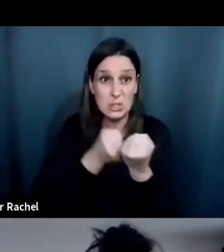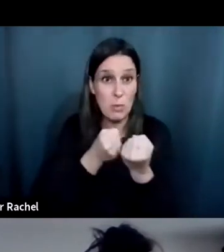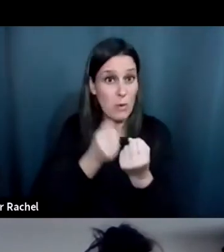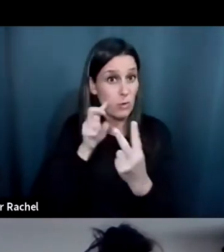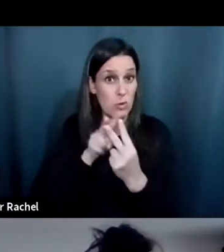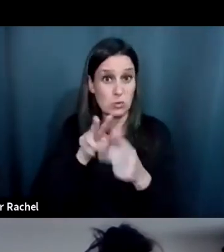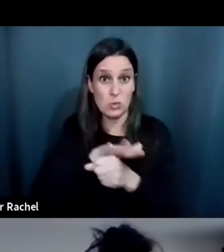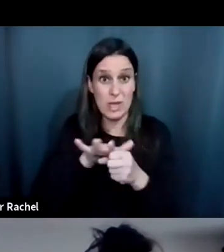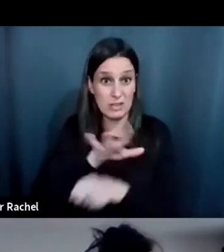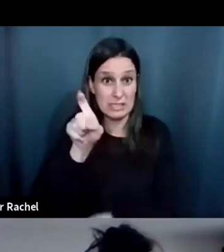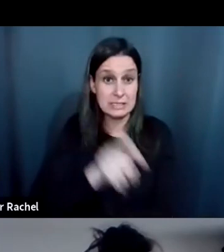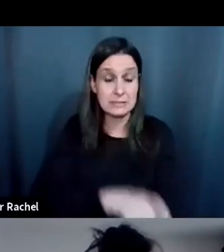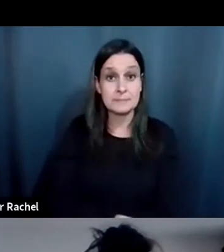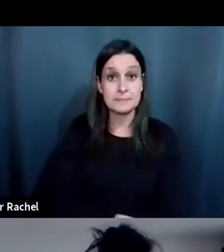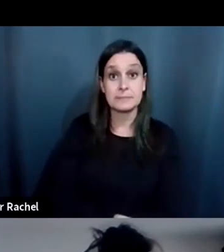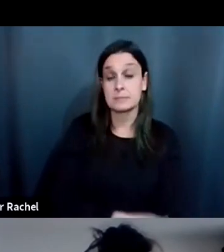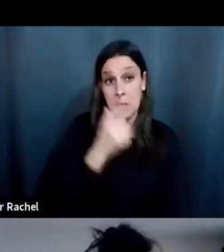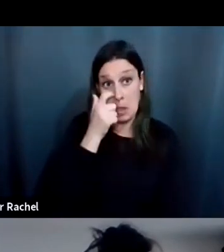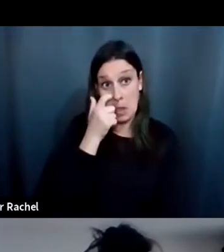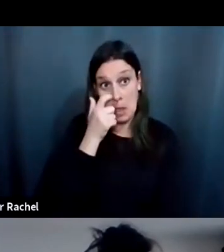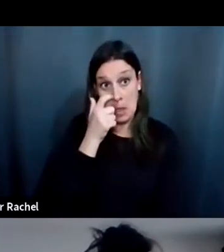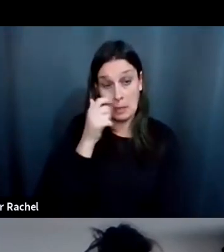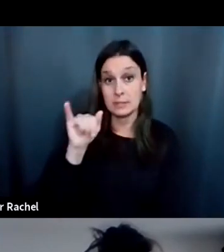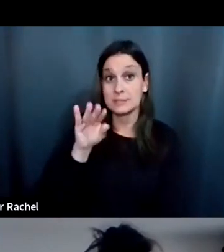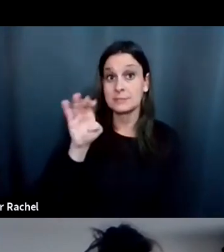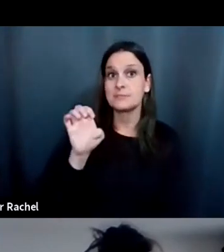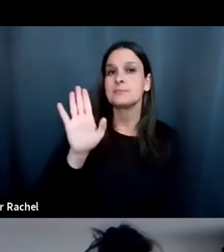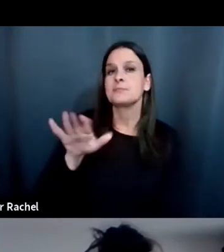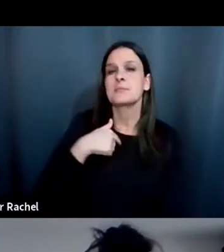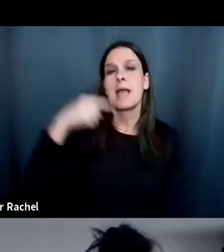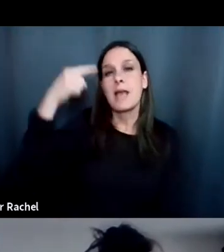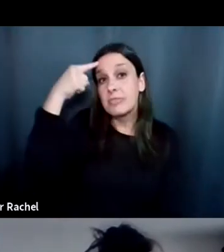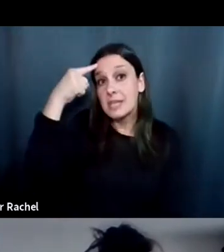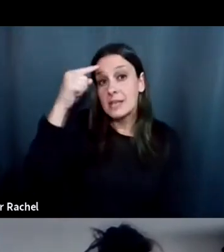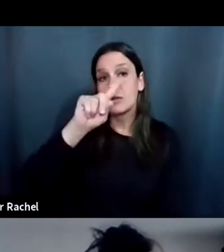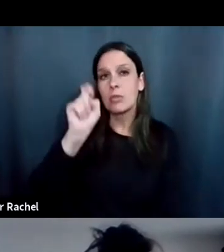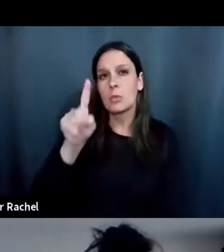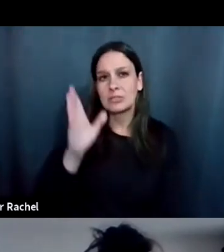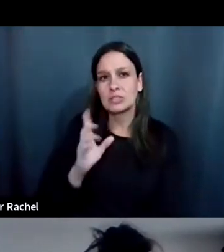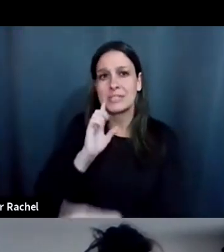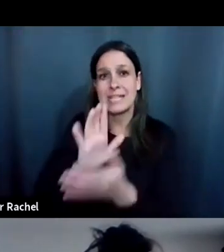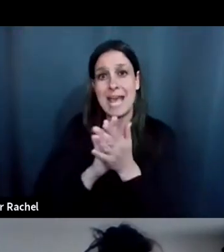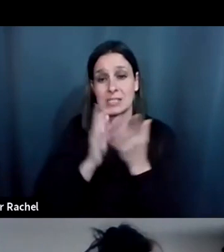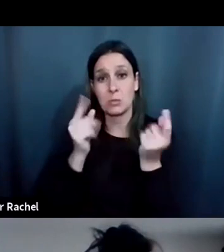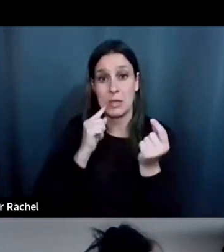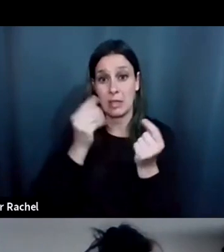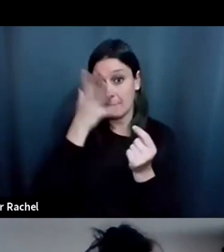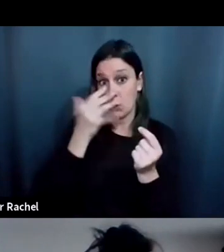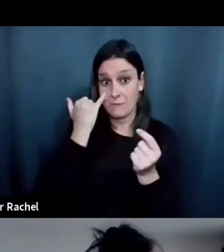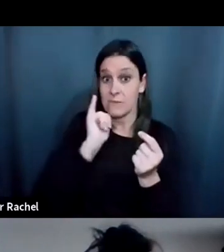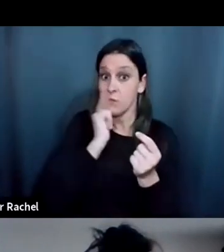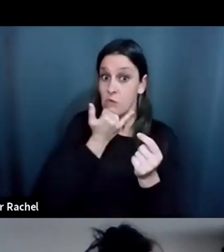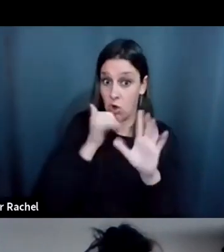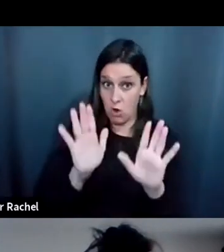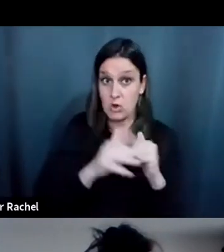areas for them? Okay. So I think what the questioner is asking here, and please correct me if I'm